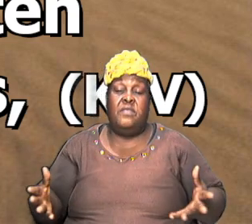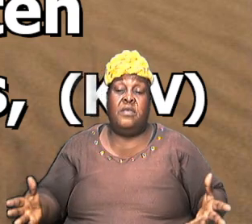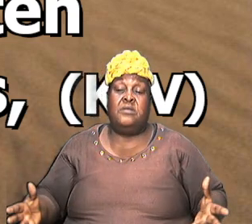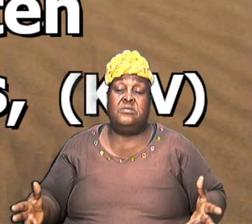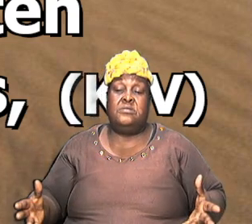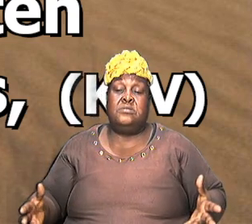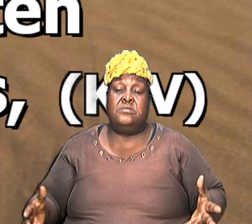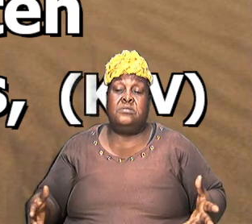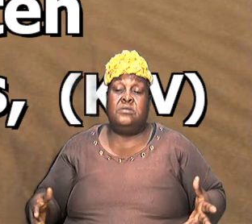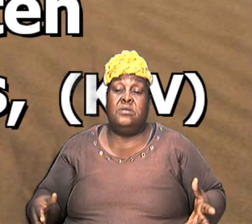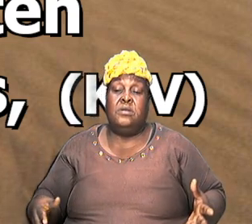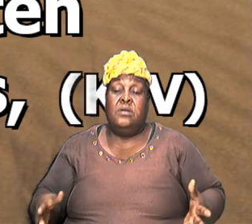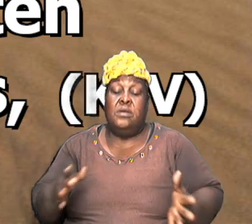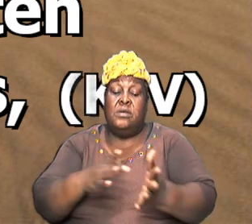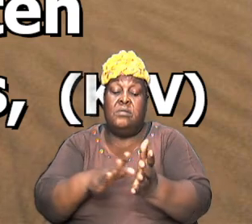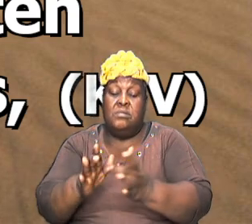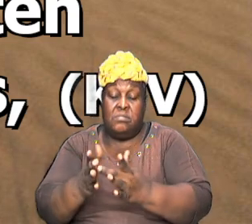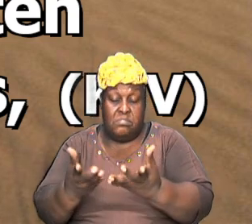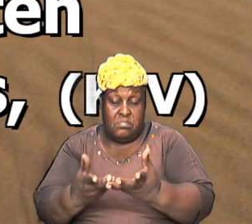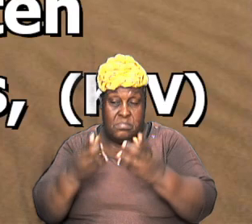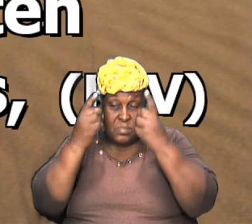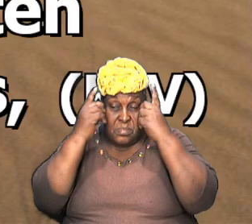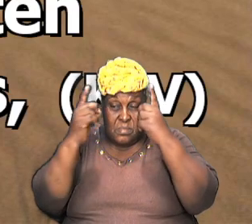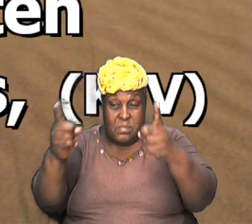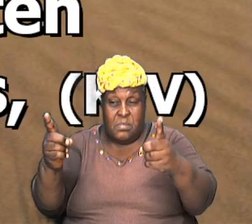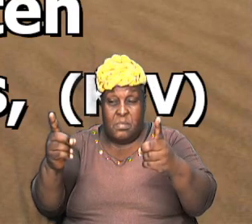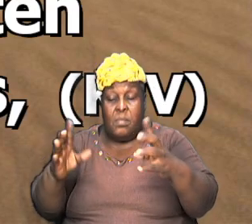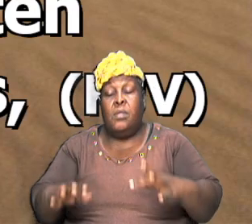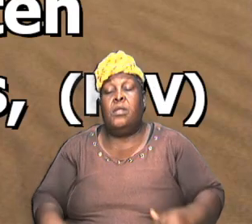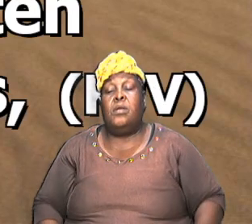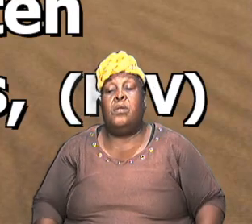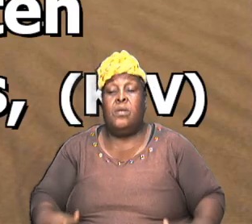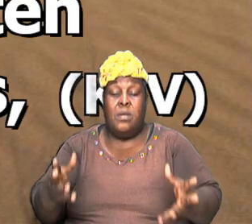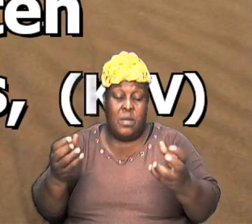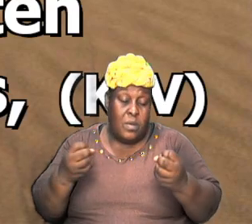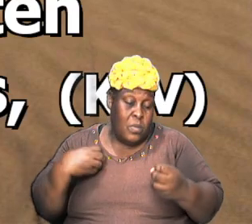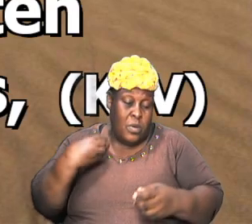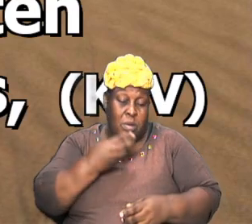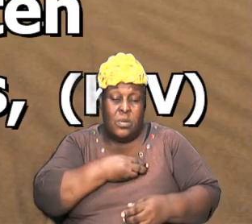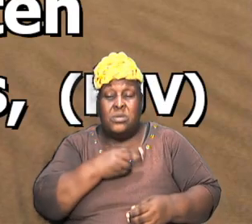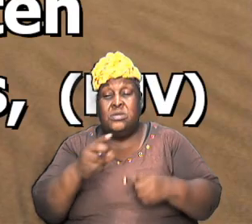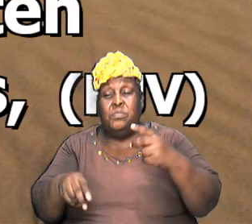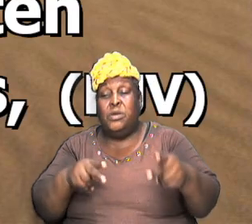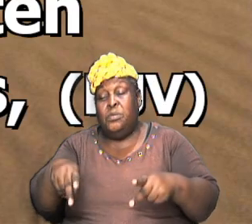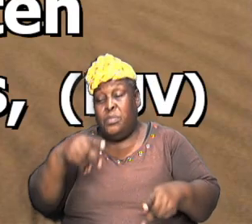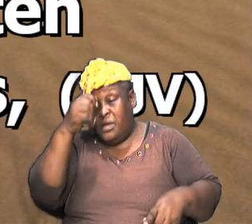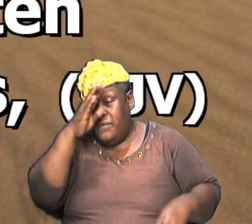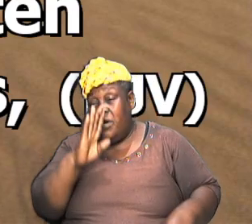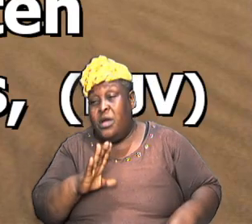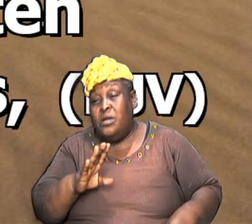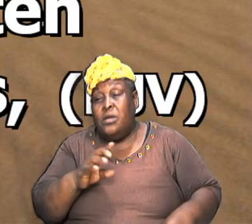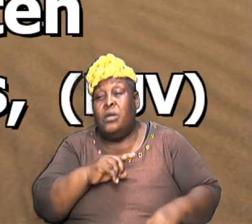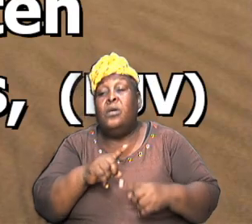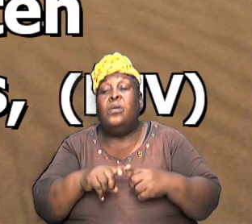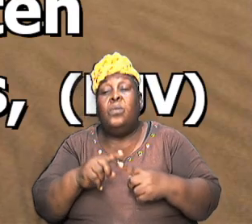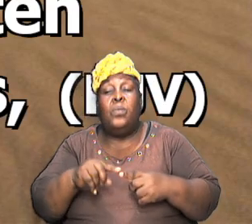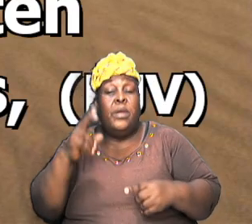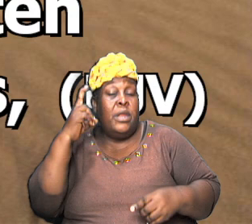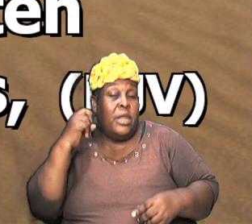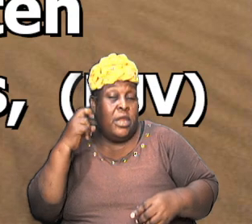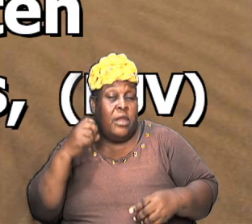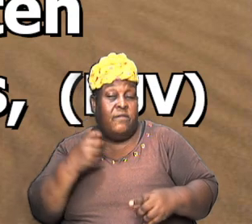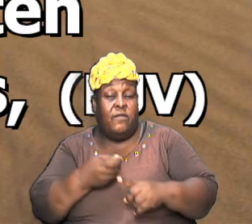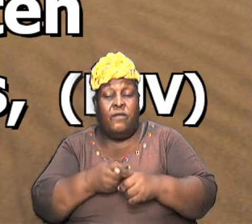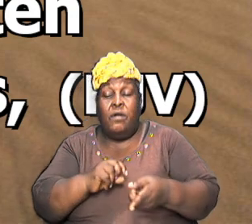with biblical doctrine so I want us saints of God to know that so that when we hear this coming from other